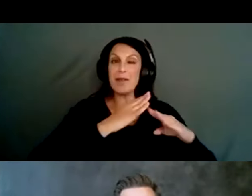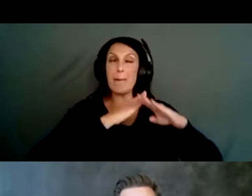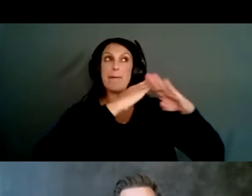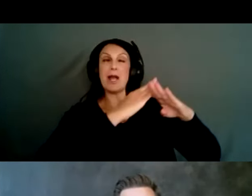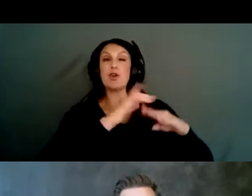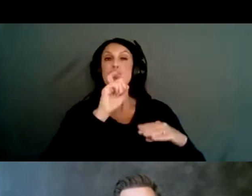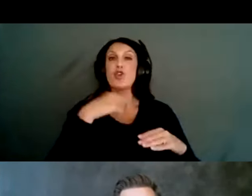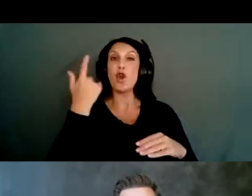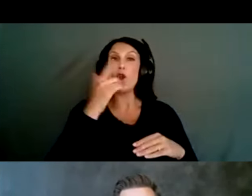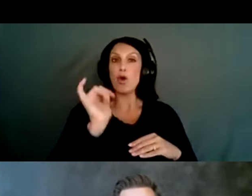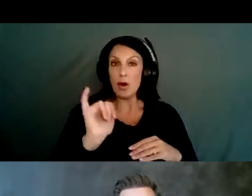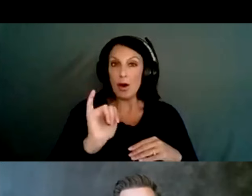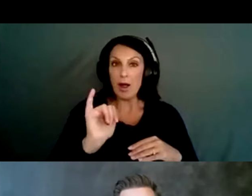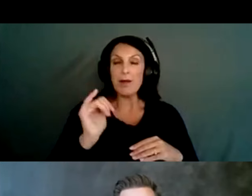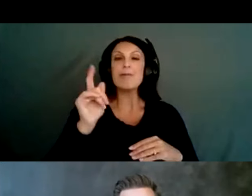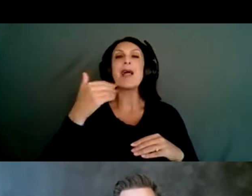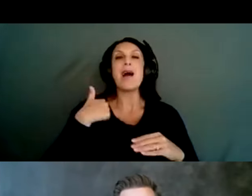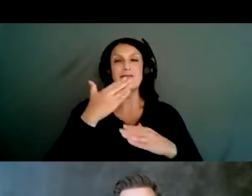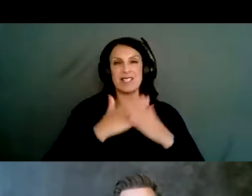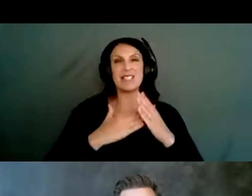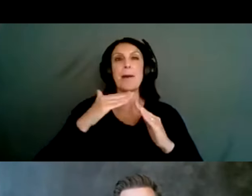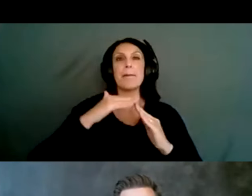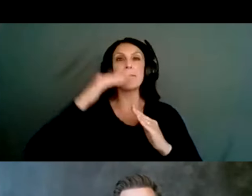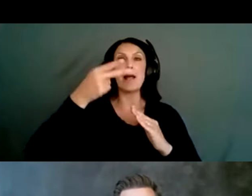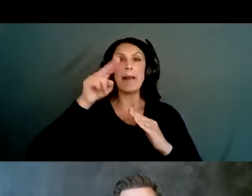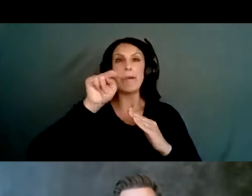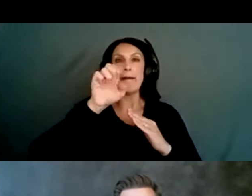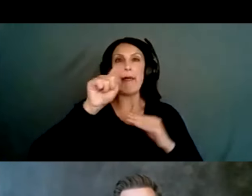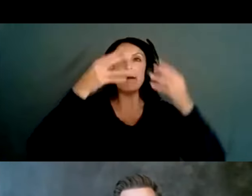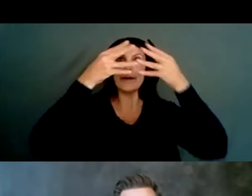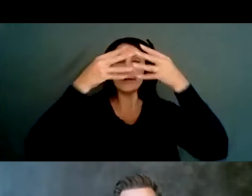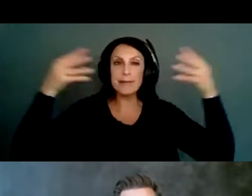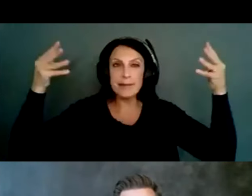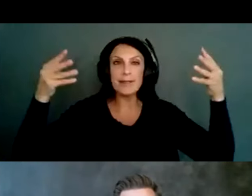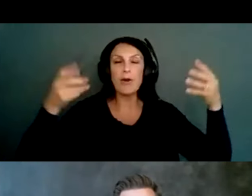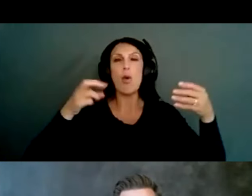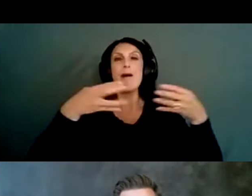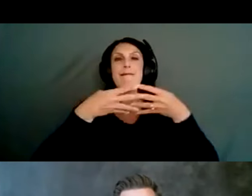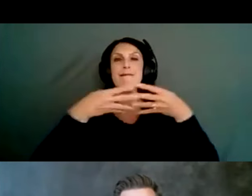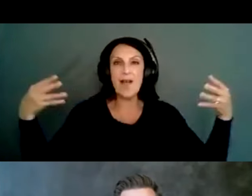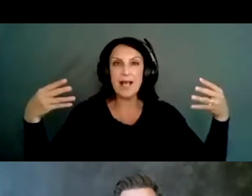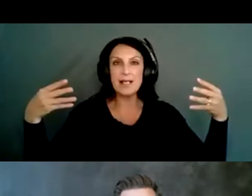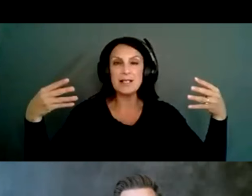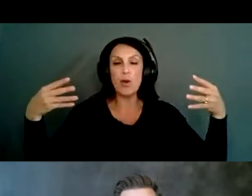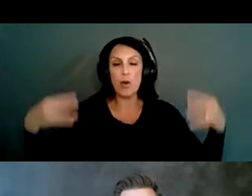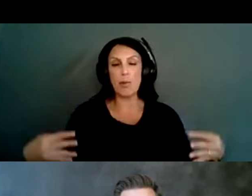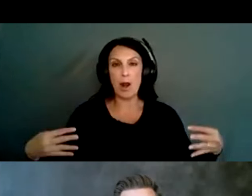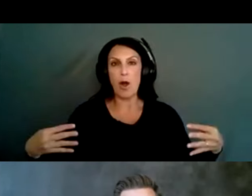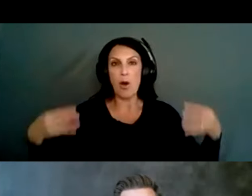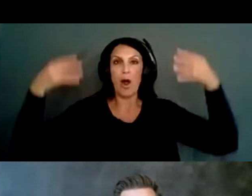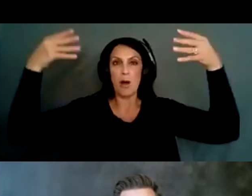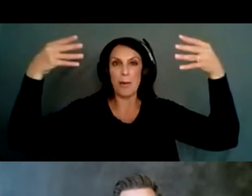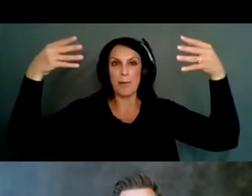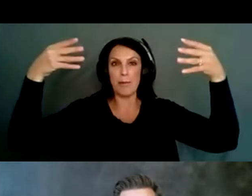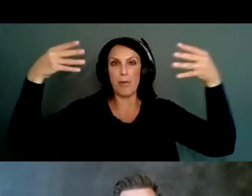like. There are some height requirements for nets versus fencing, so netting below or fencing above or to the